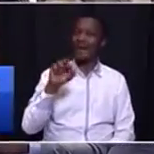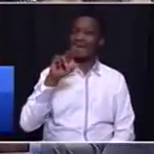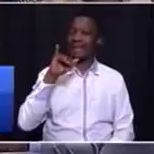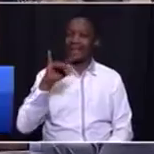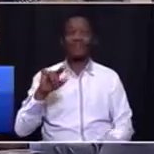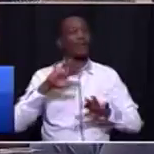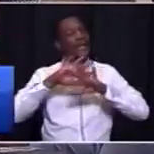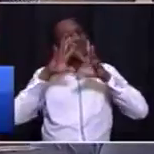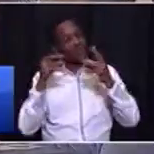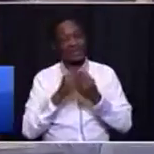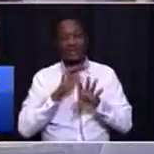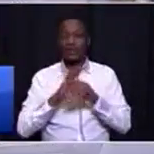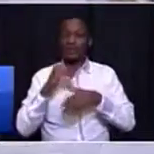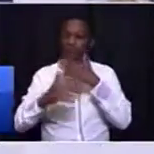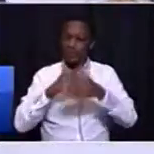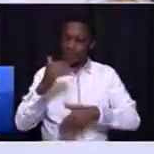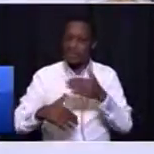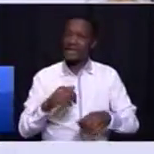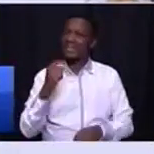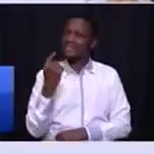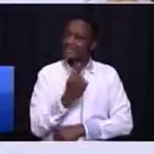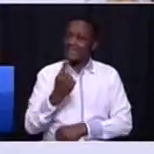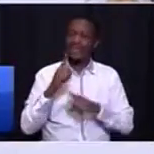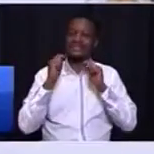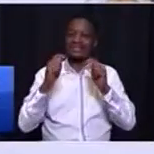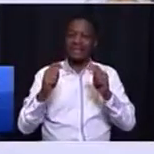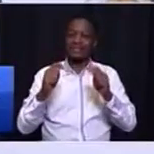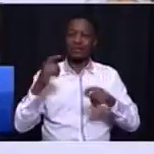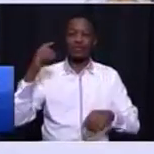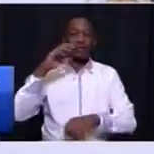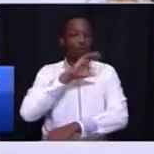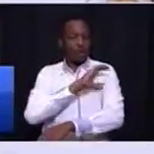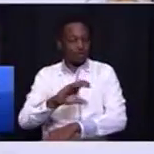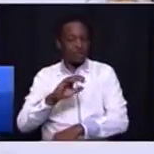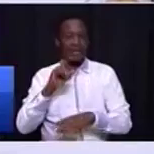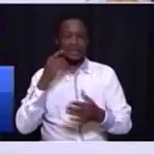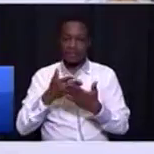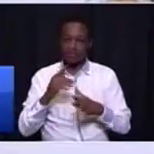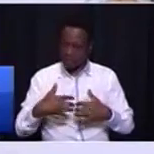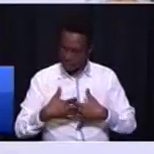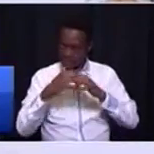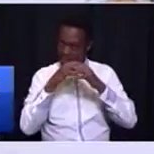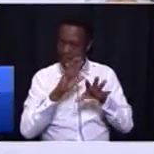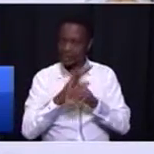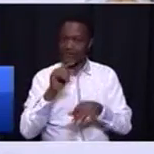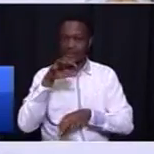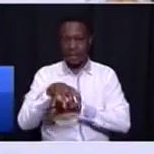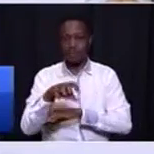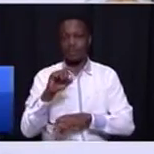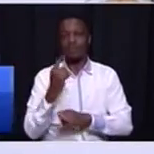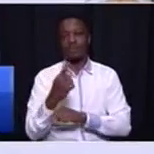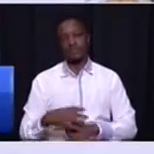this will be run by a single transport authority that is already being established in Kauten province.